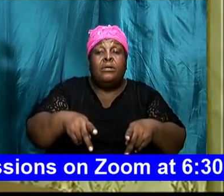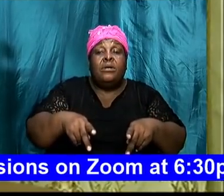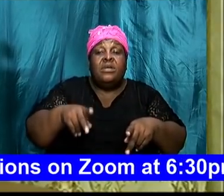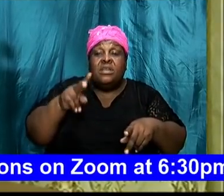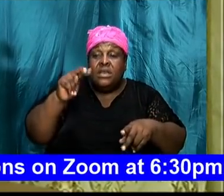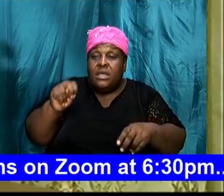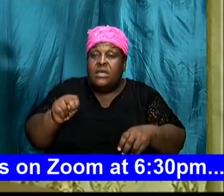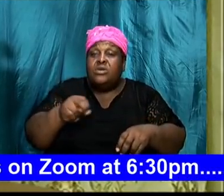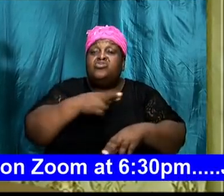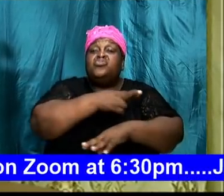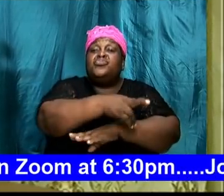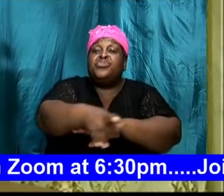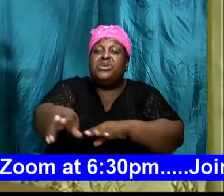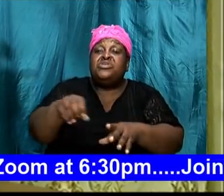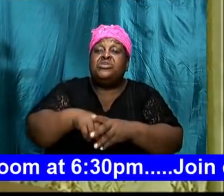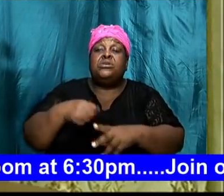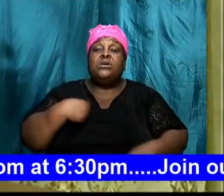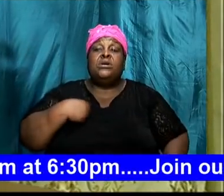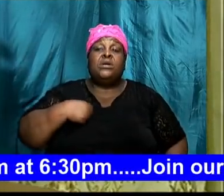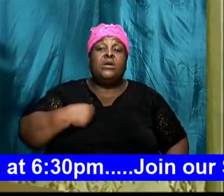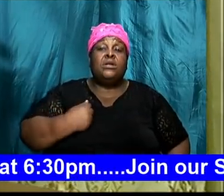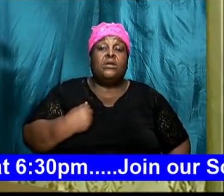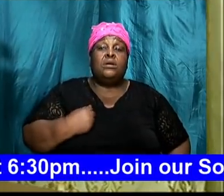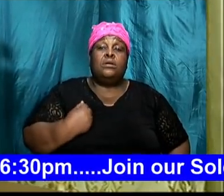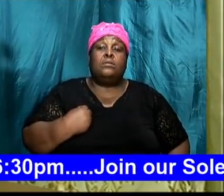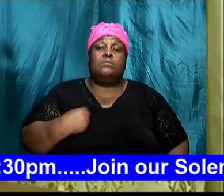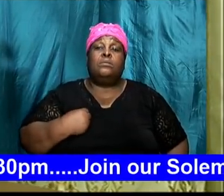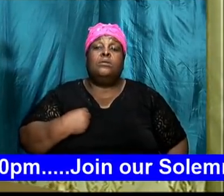of you going outside of God's will